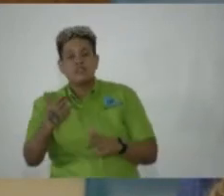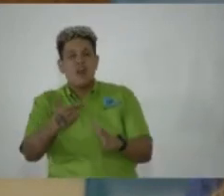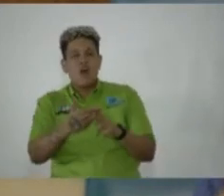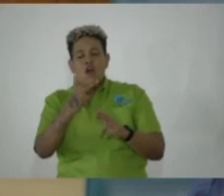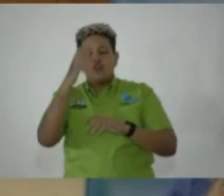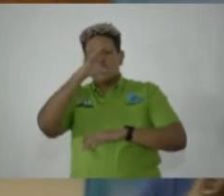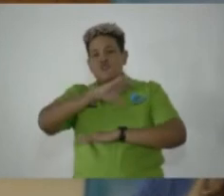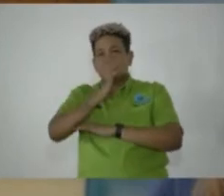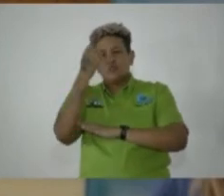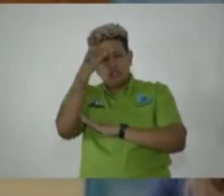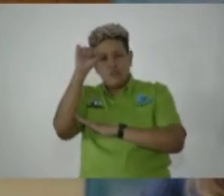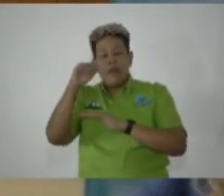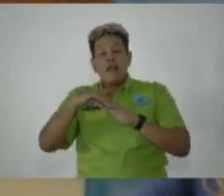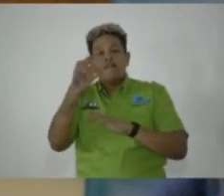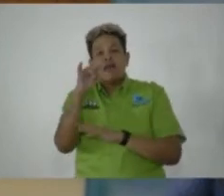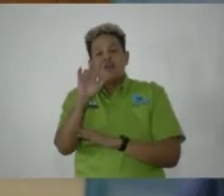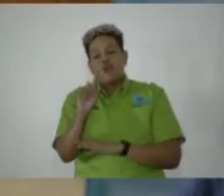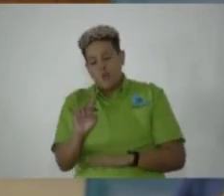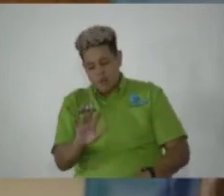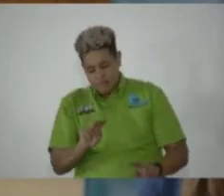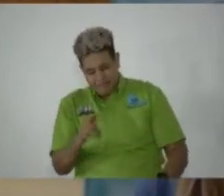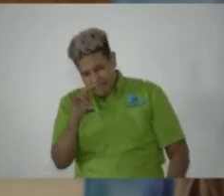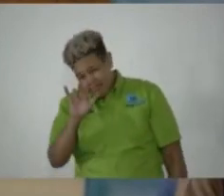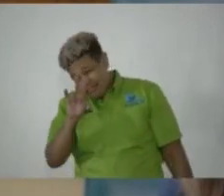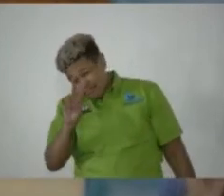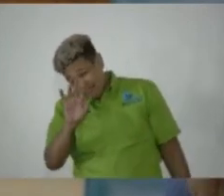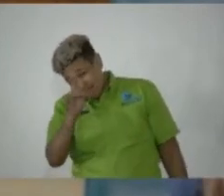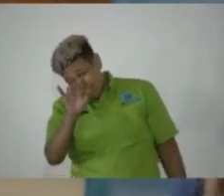Rebellion of 1831, 1832.